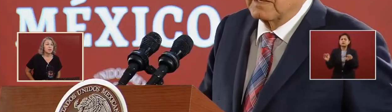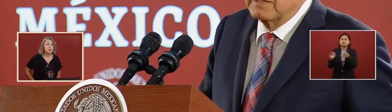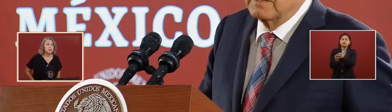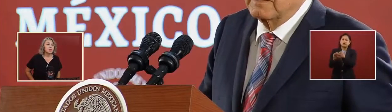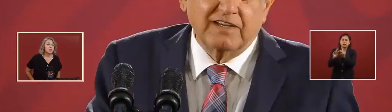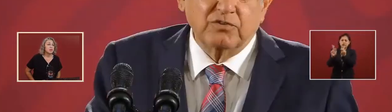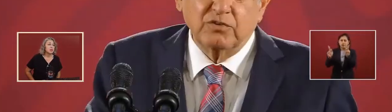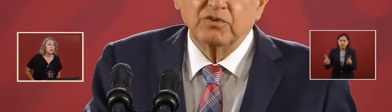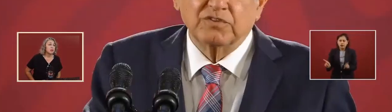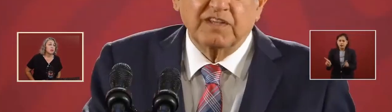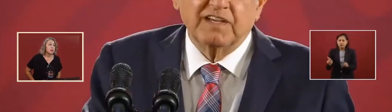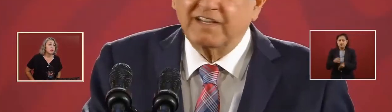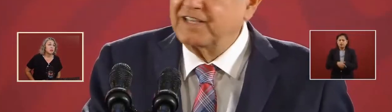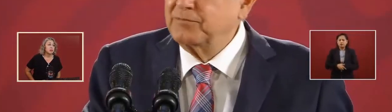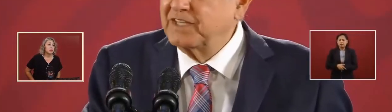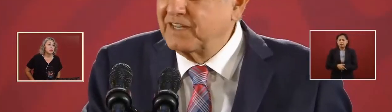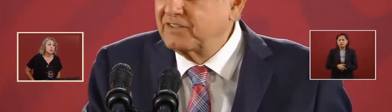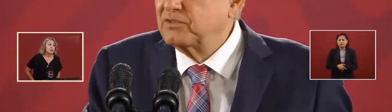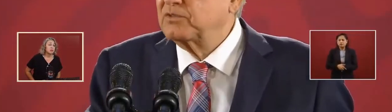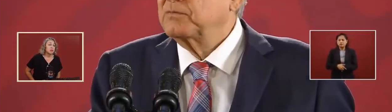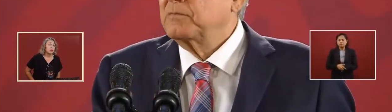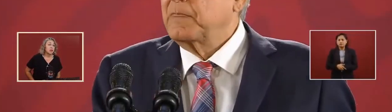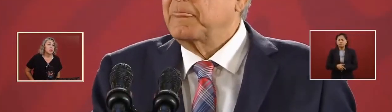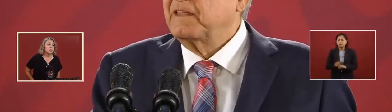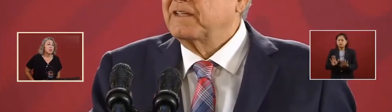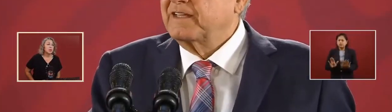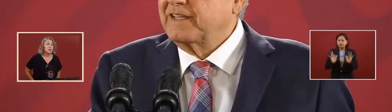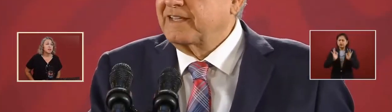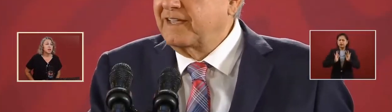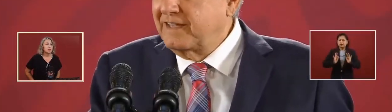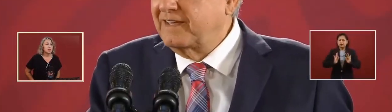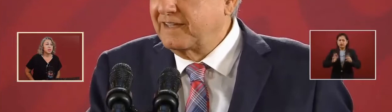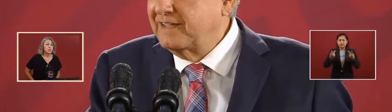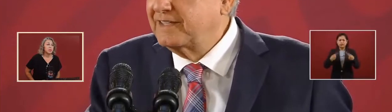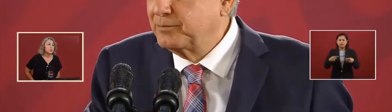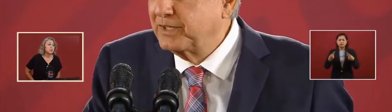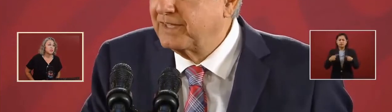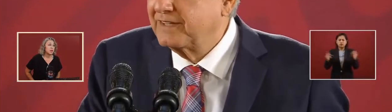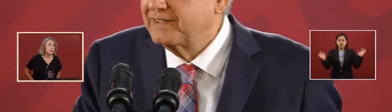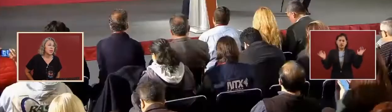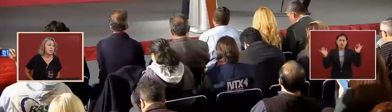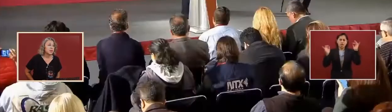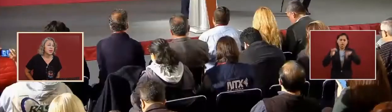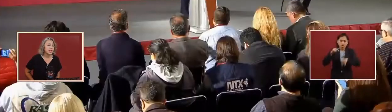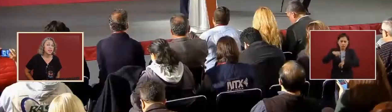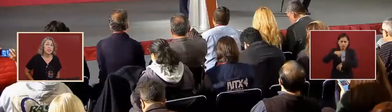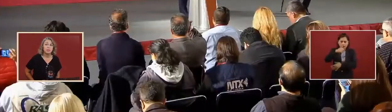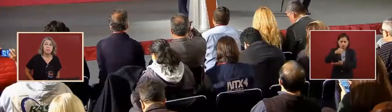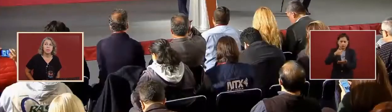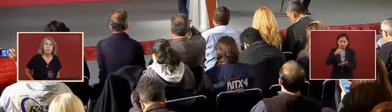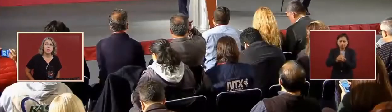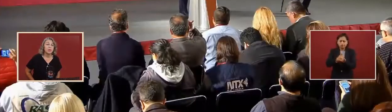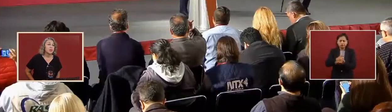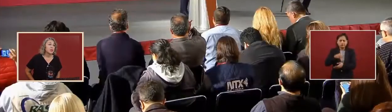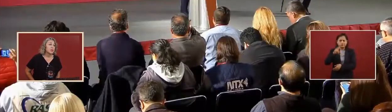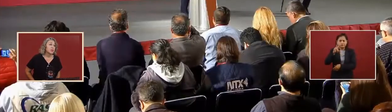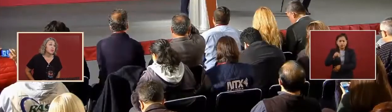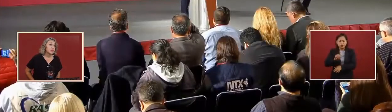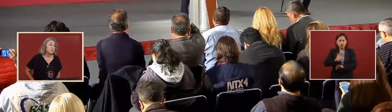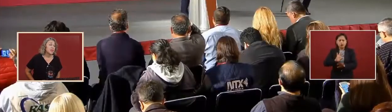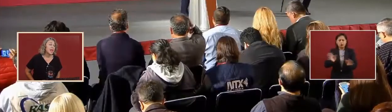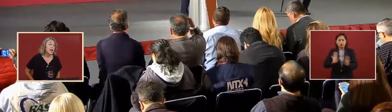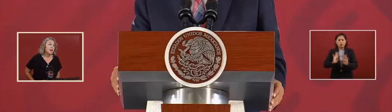and we want to help that the people stop immigrating that the people be happy and work